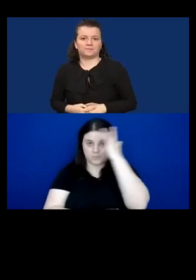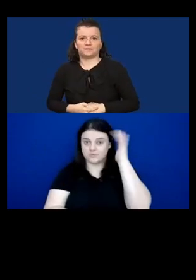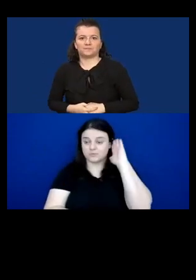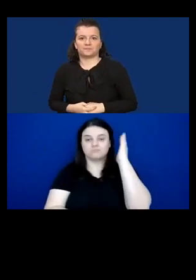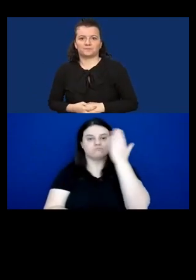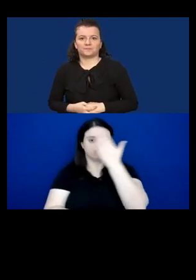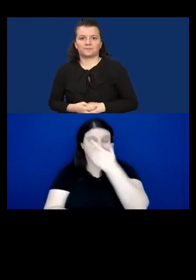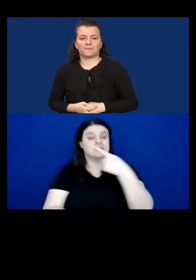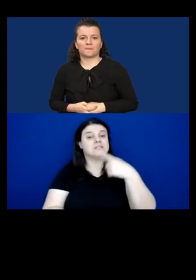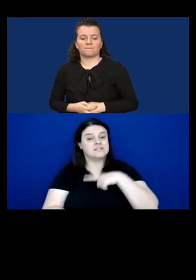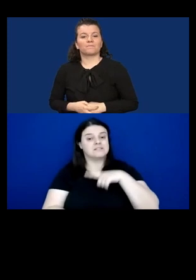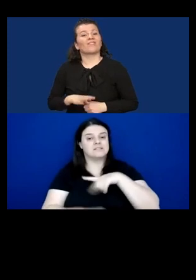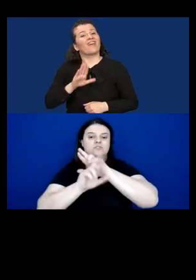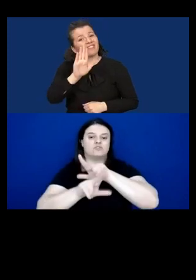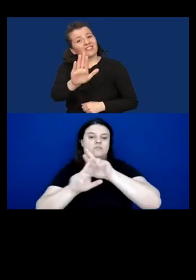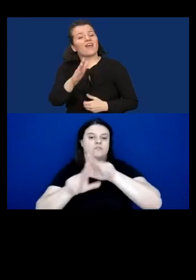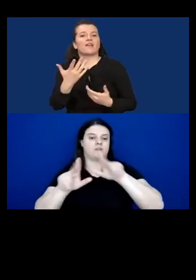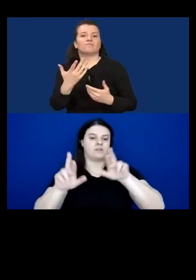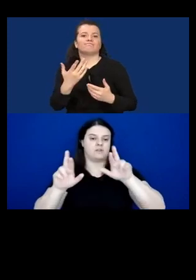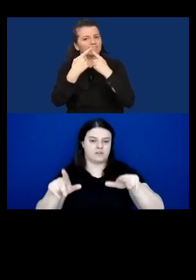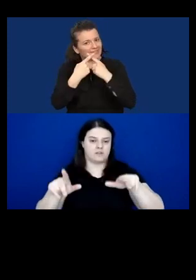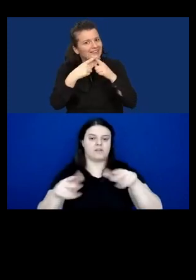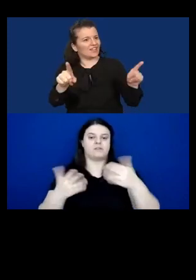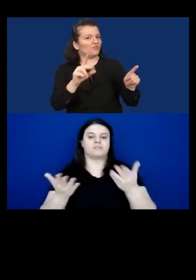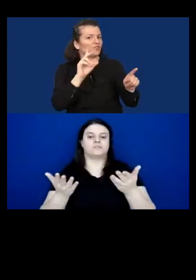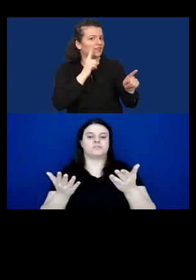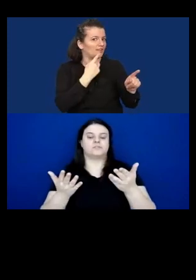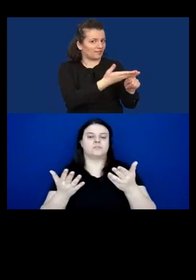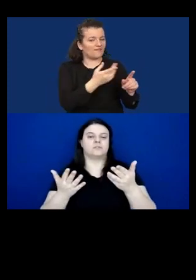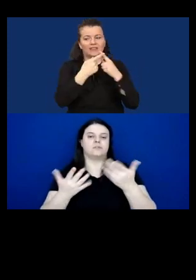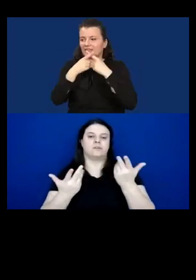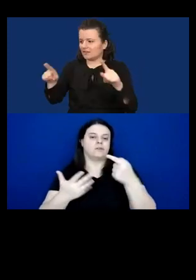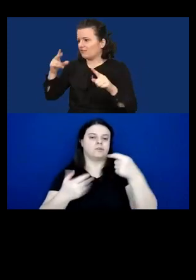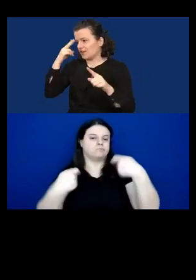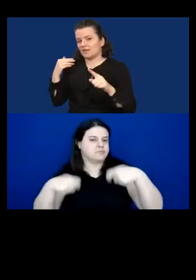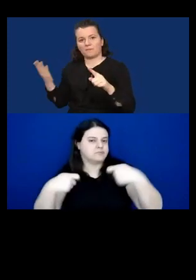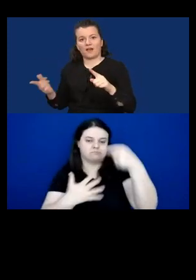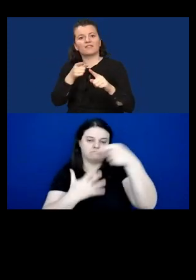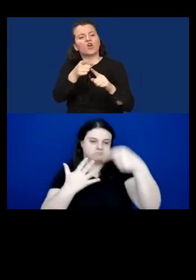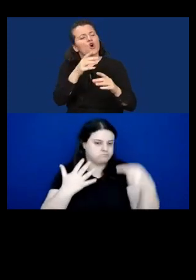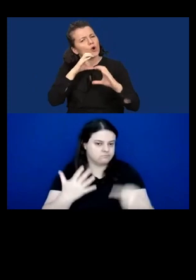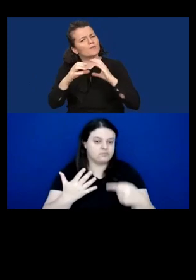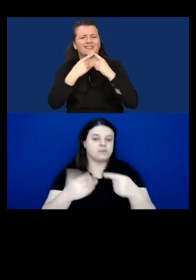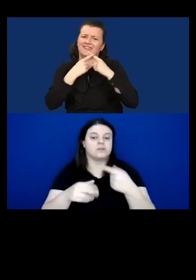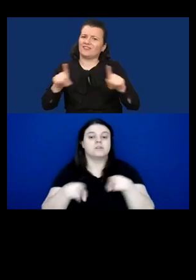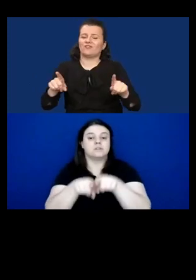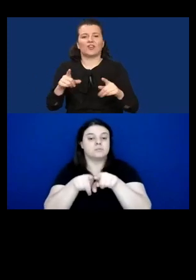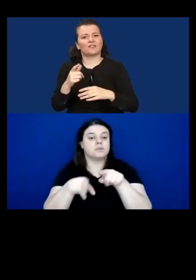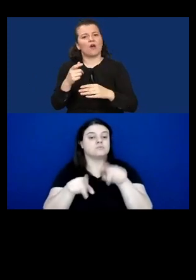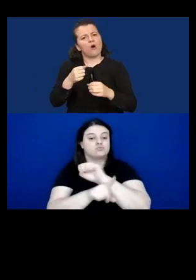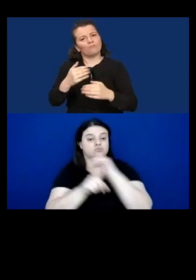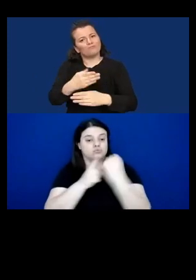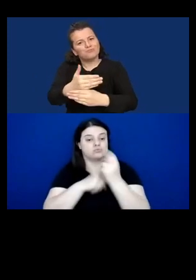differentiated compound information and communication needs and social protection needs in